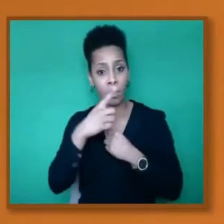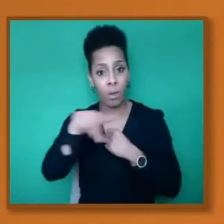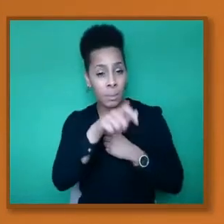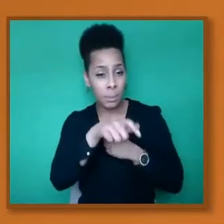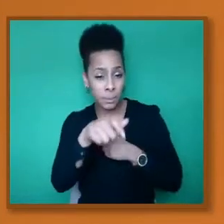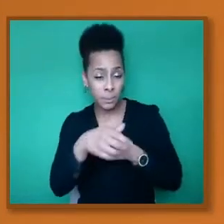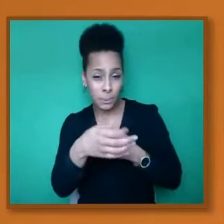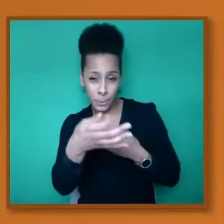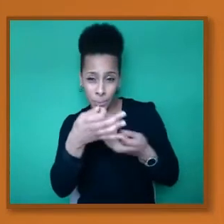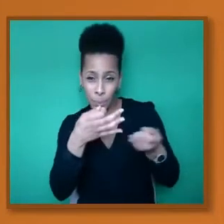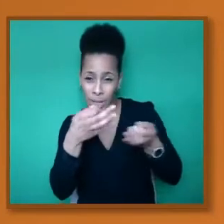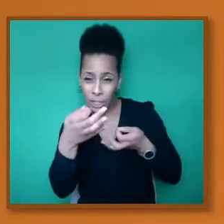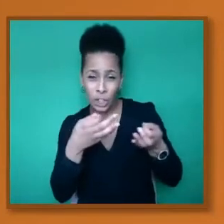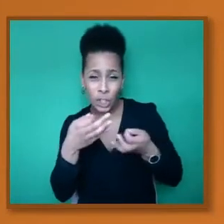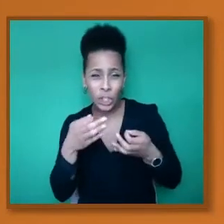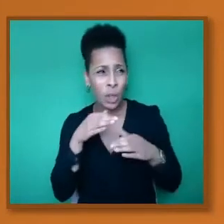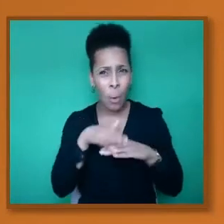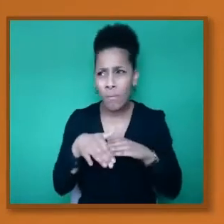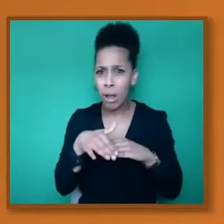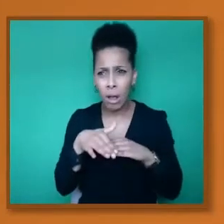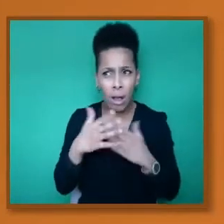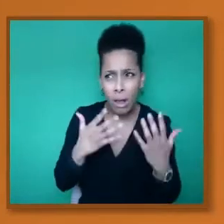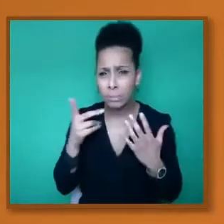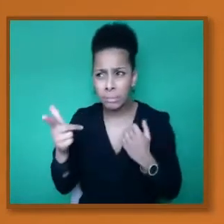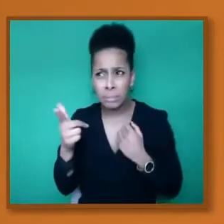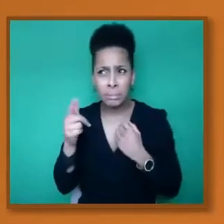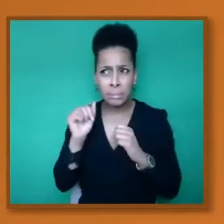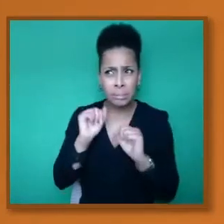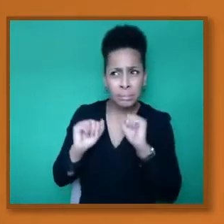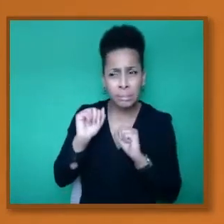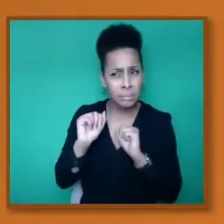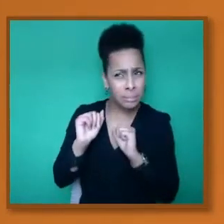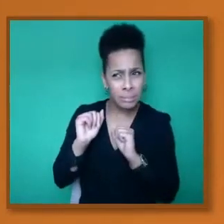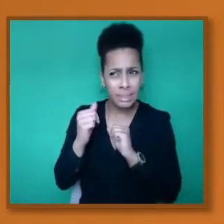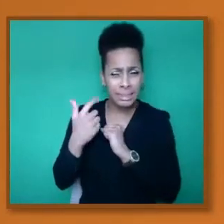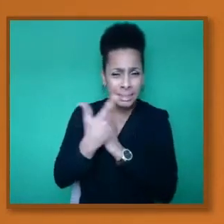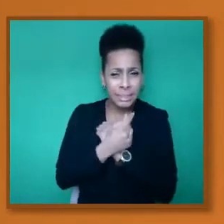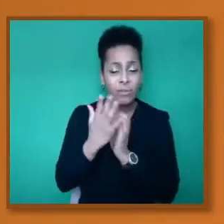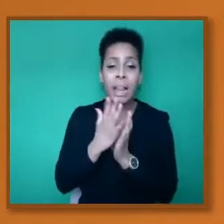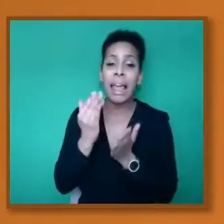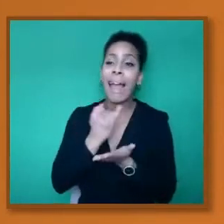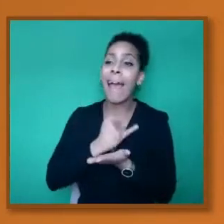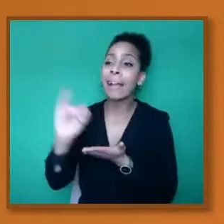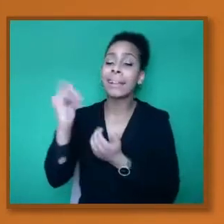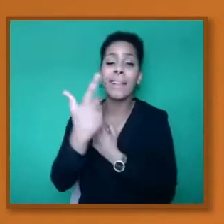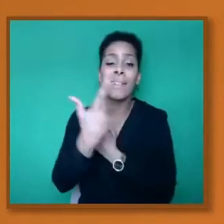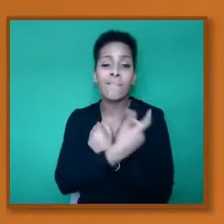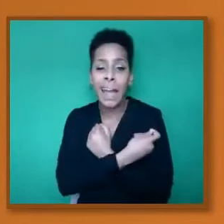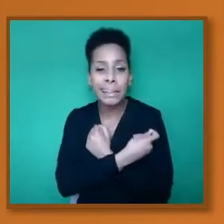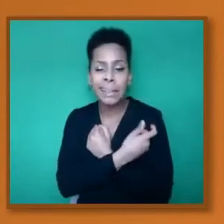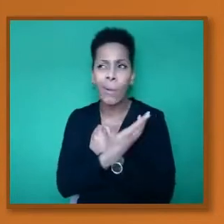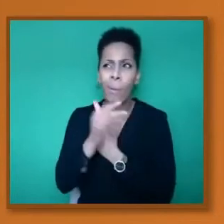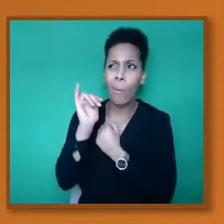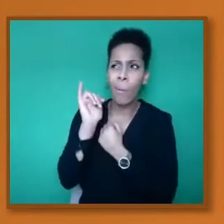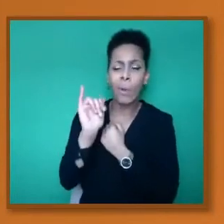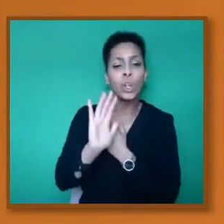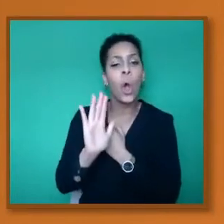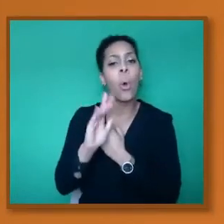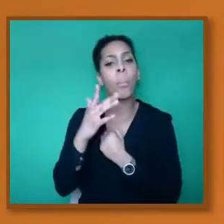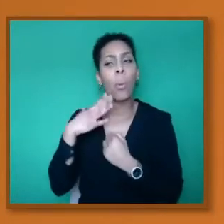not sceptical, they're not anti-vaxxers. What they want is to be satisfied